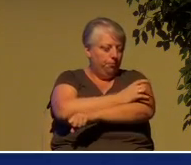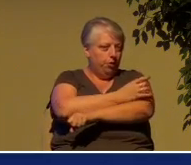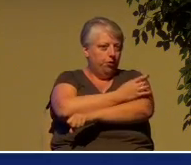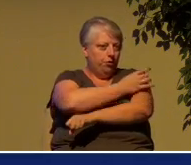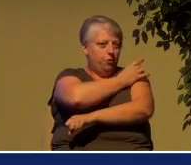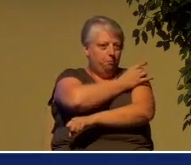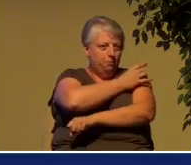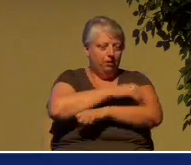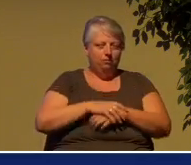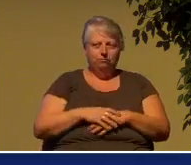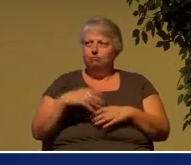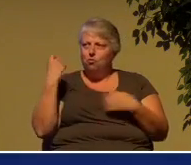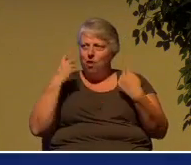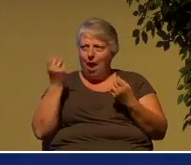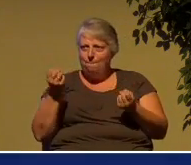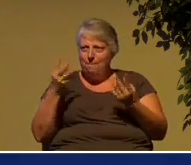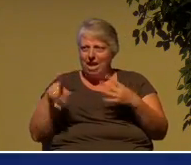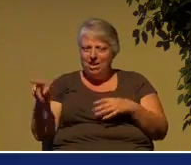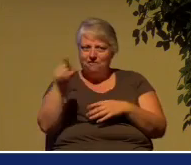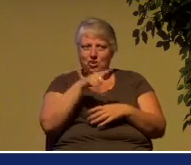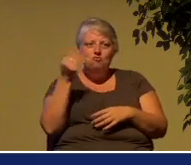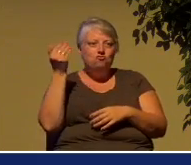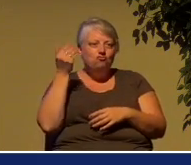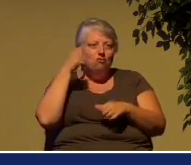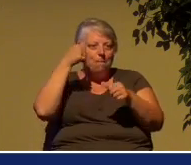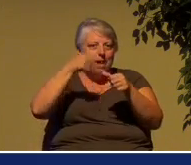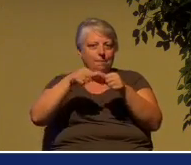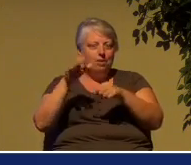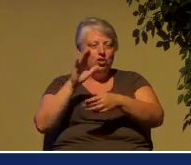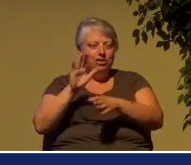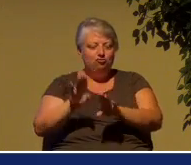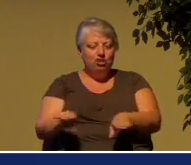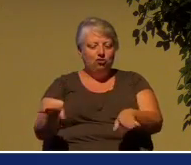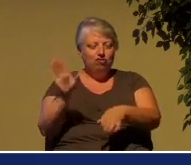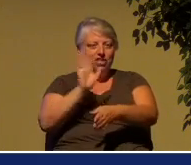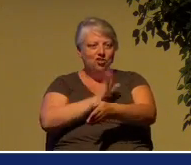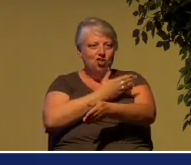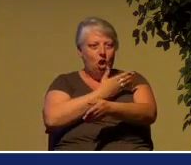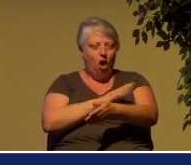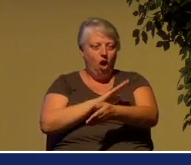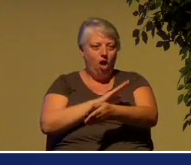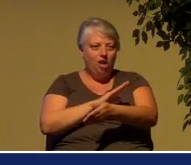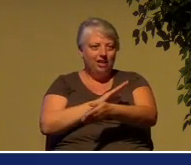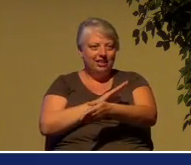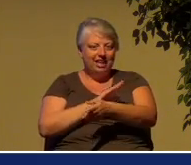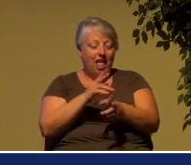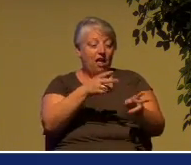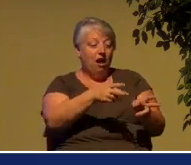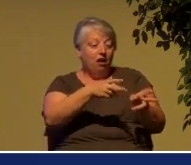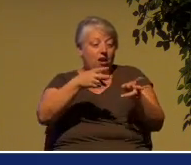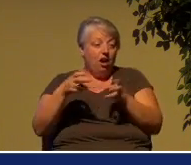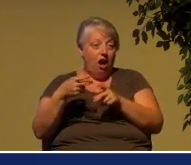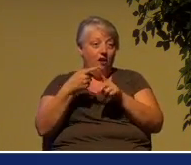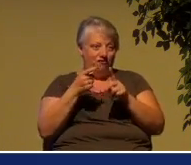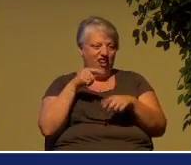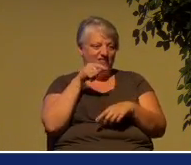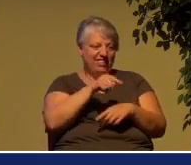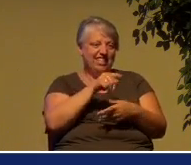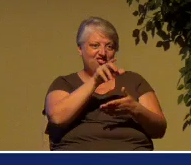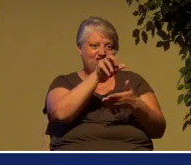this morning remember the children's song that is taken from this chapter,